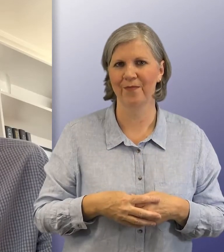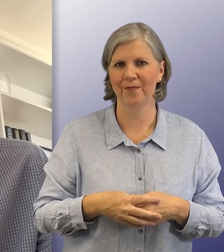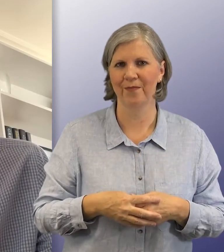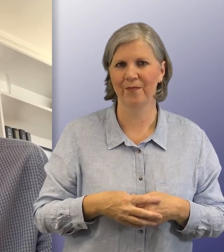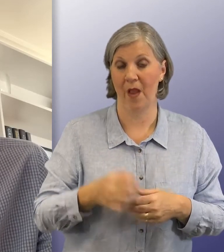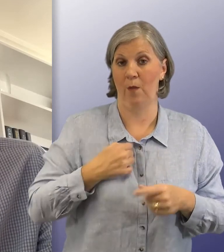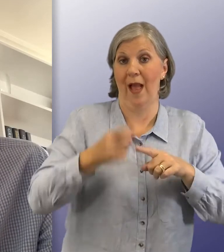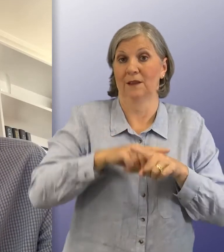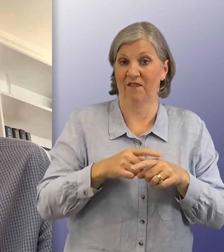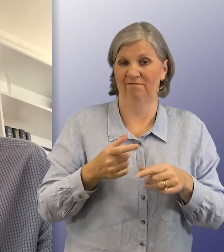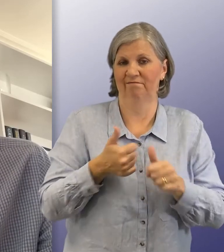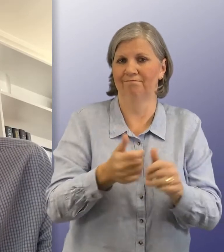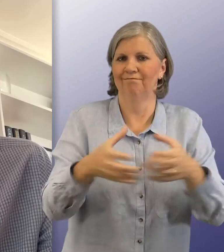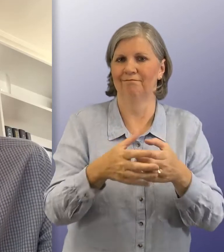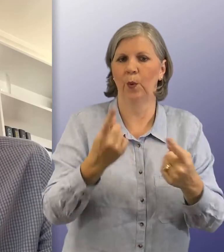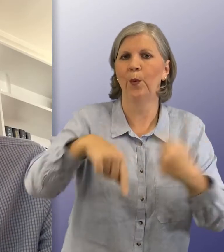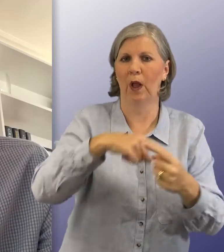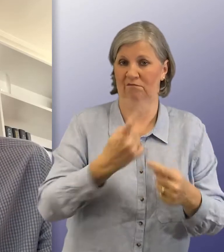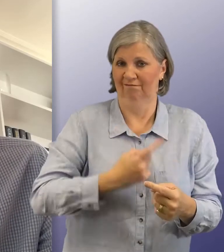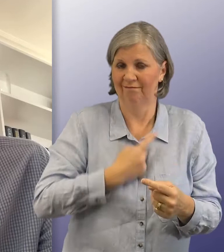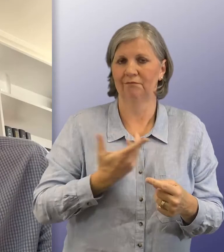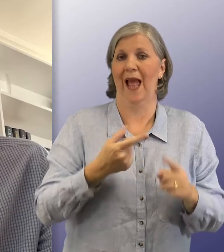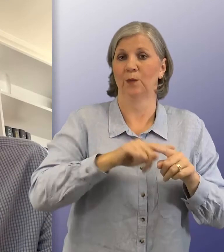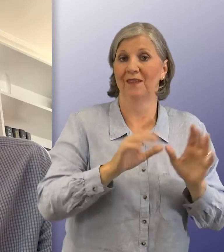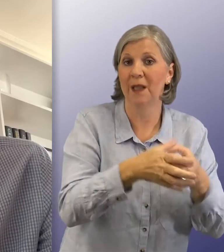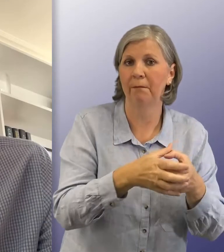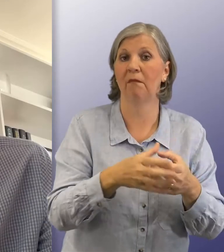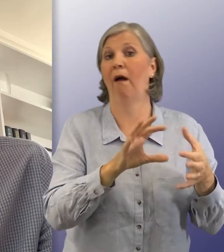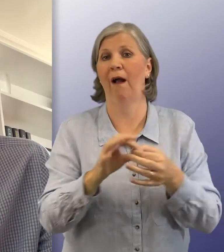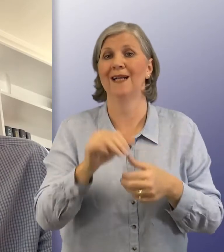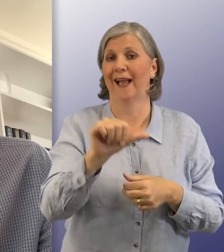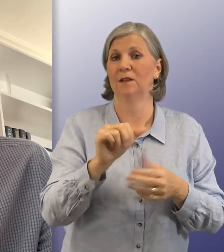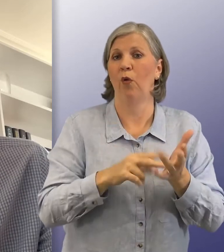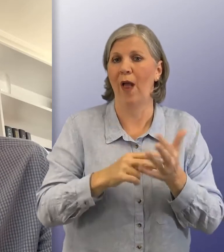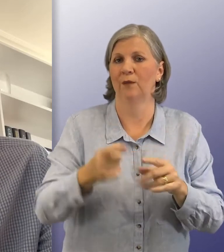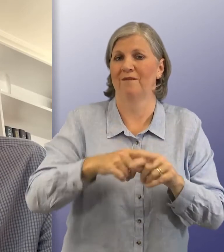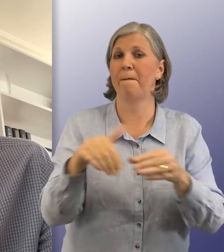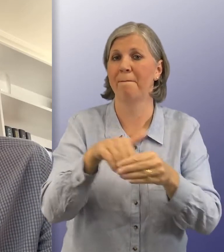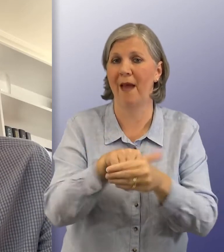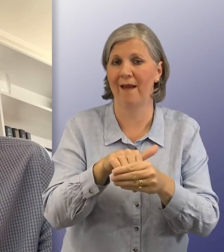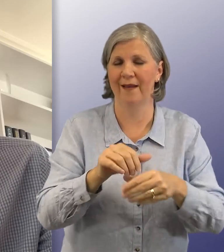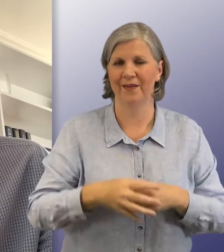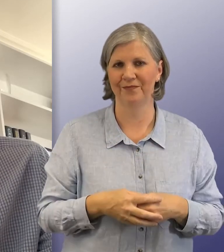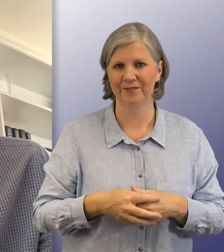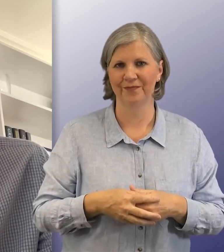Our Executive Advisory Body is made up of me, my executive team along with six non-executive members.